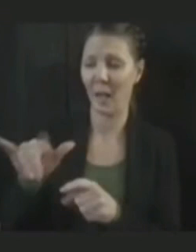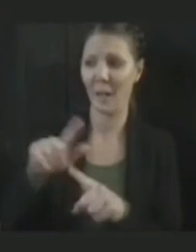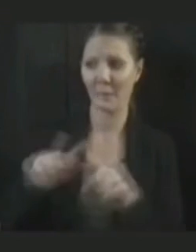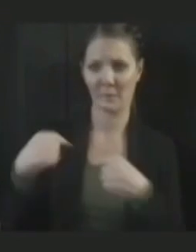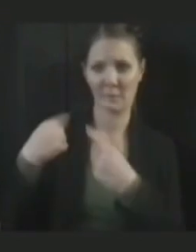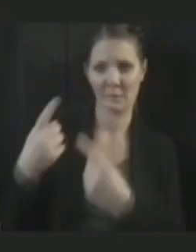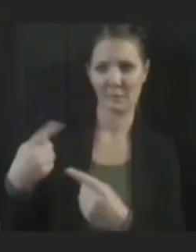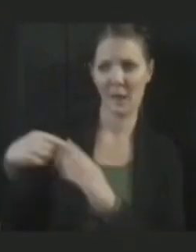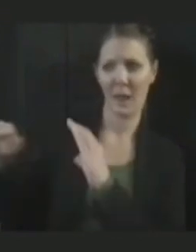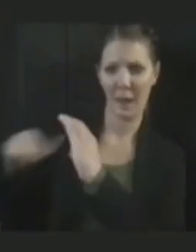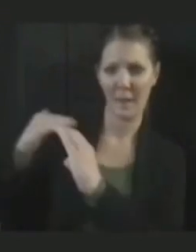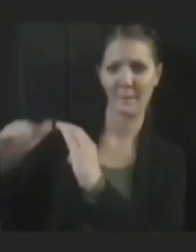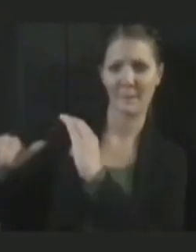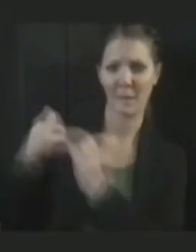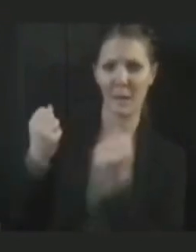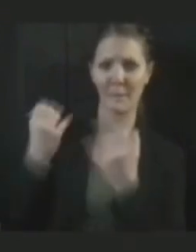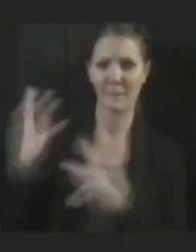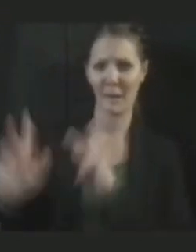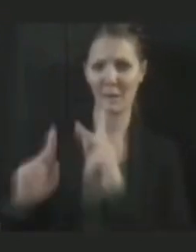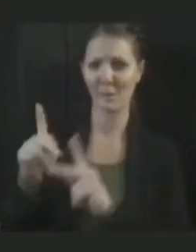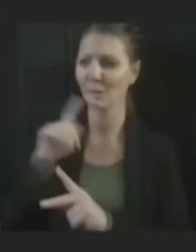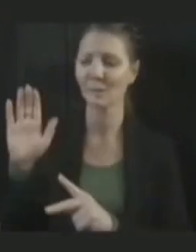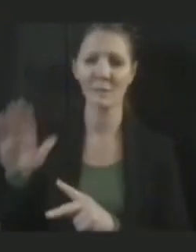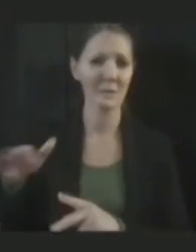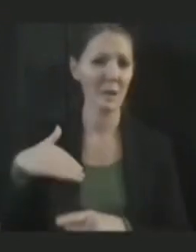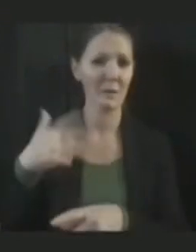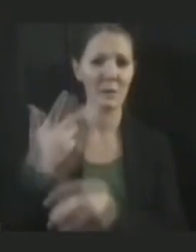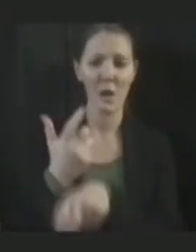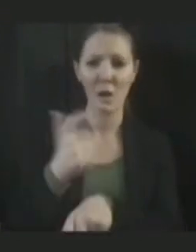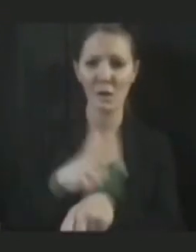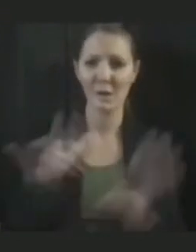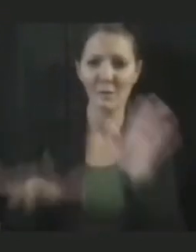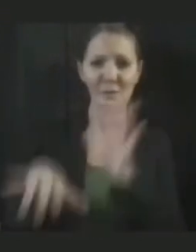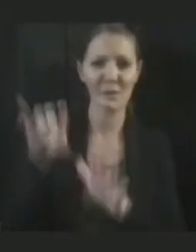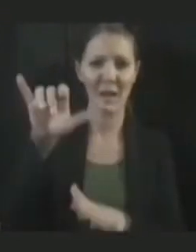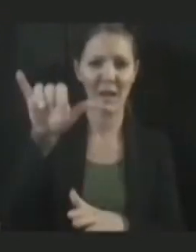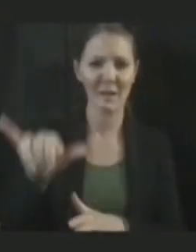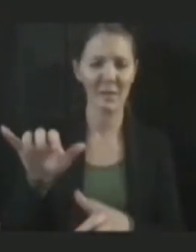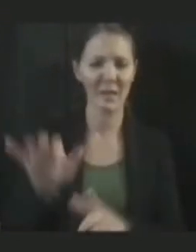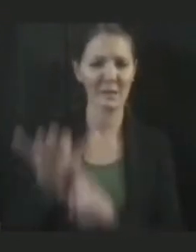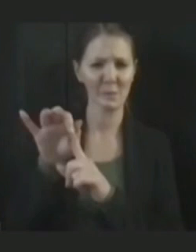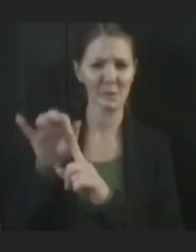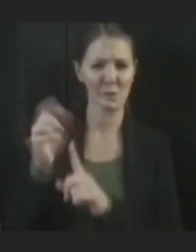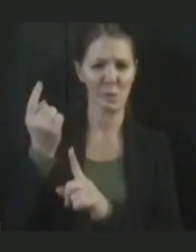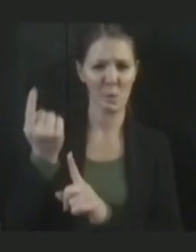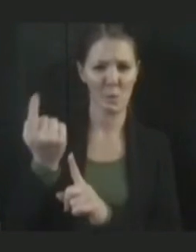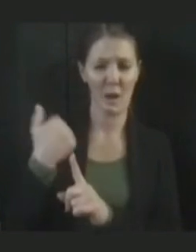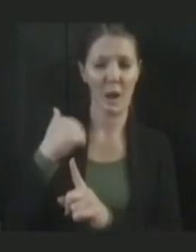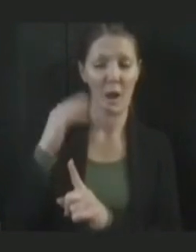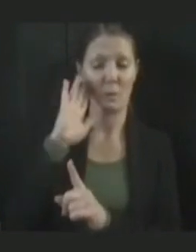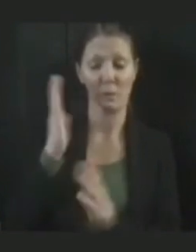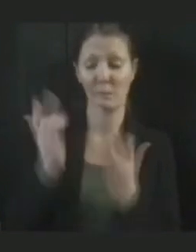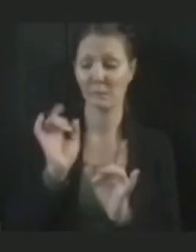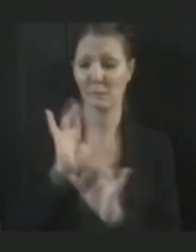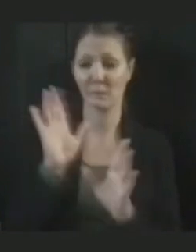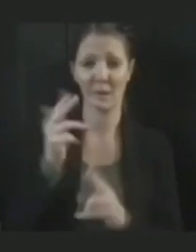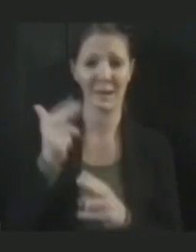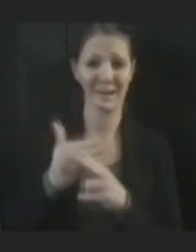they're having a really difficult time finding them. In particular, this one that I know I will butcher the name, but